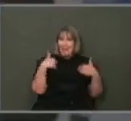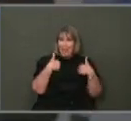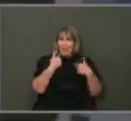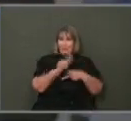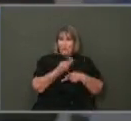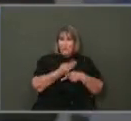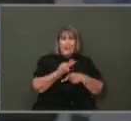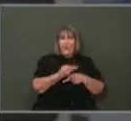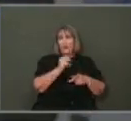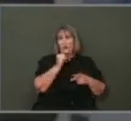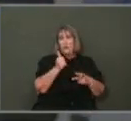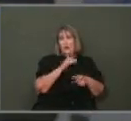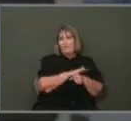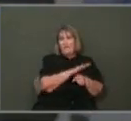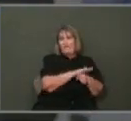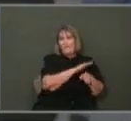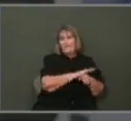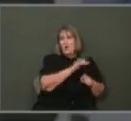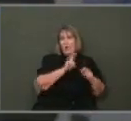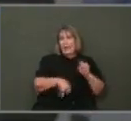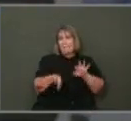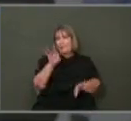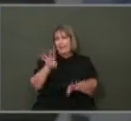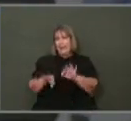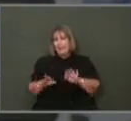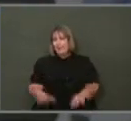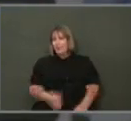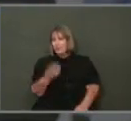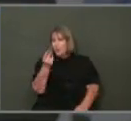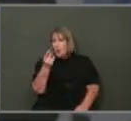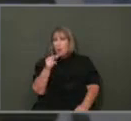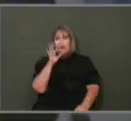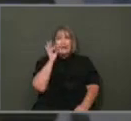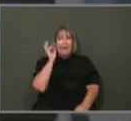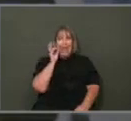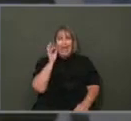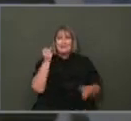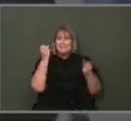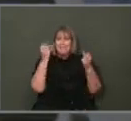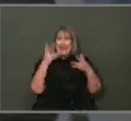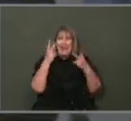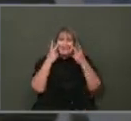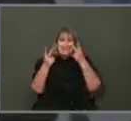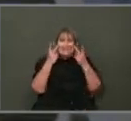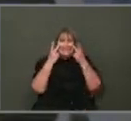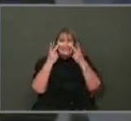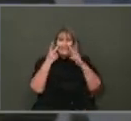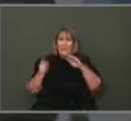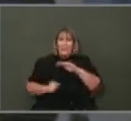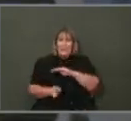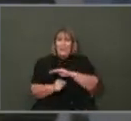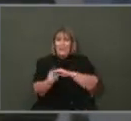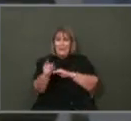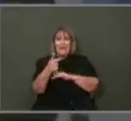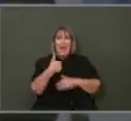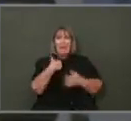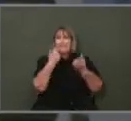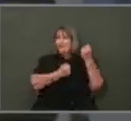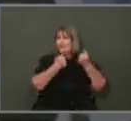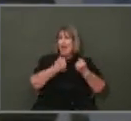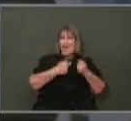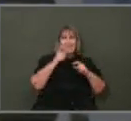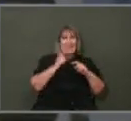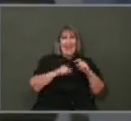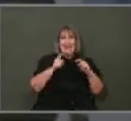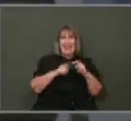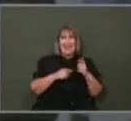So we have dogs. We have stray cats. We have everything. And I see them. But I'm driving. I can't take a